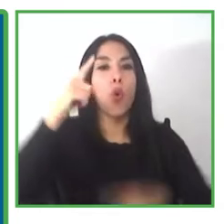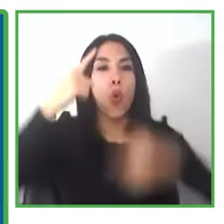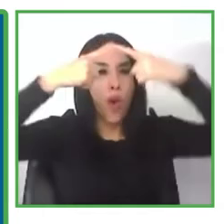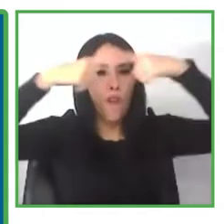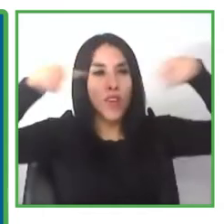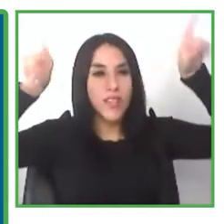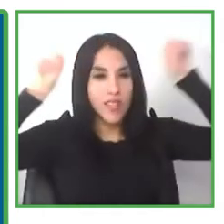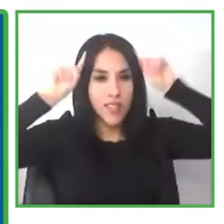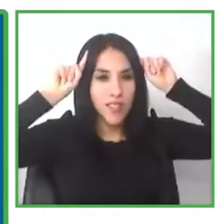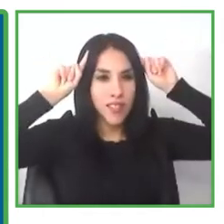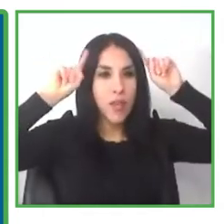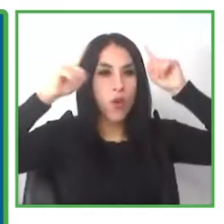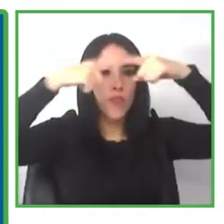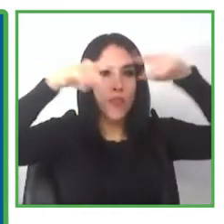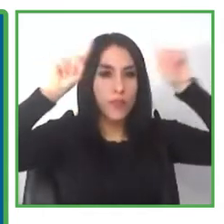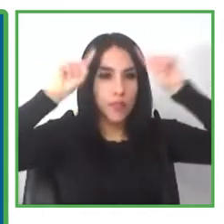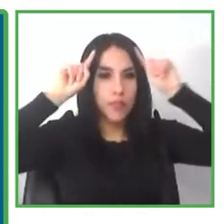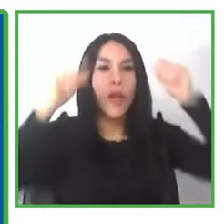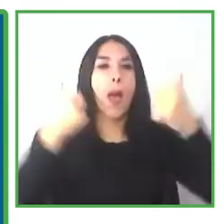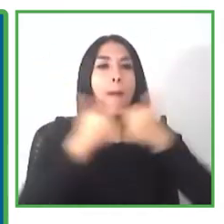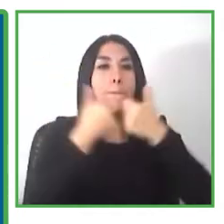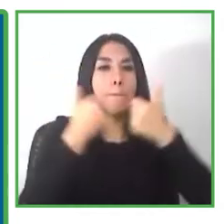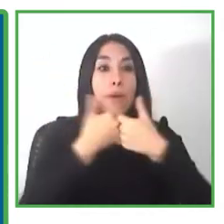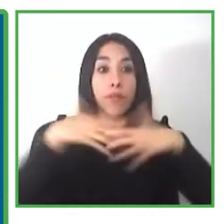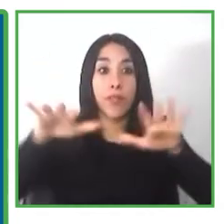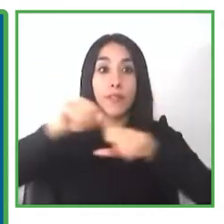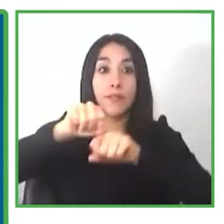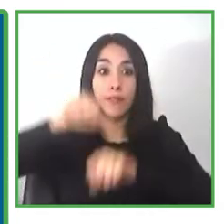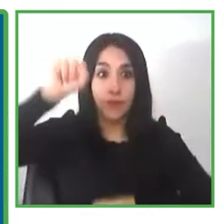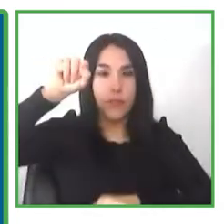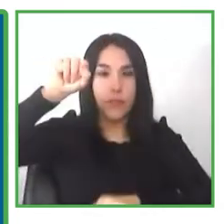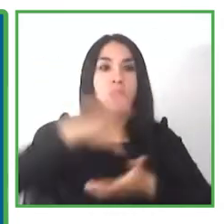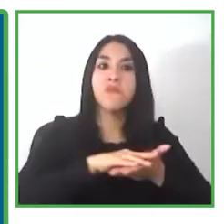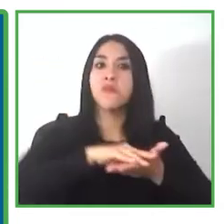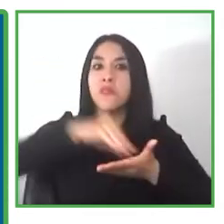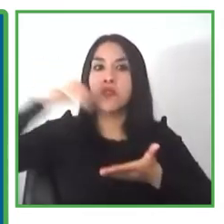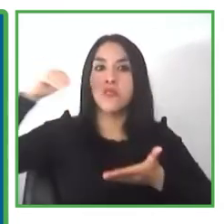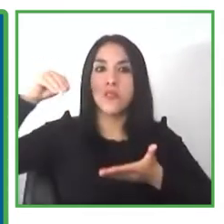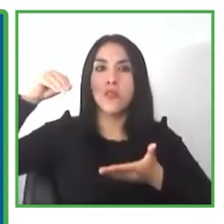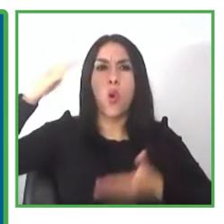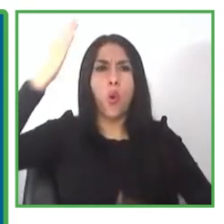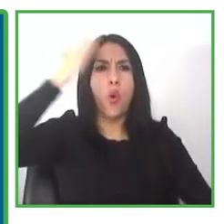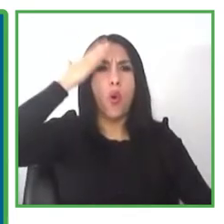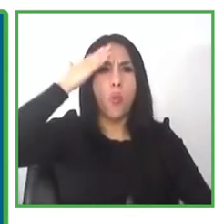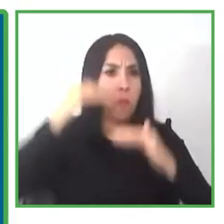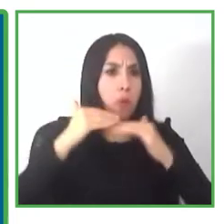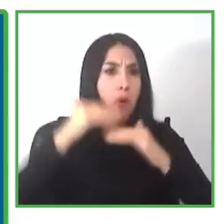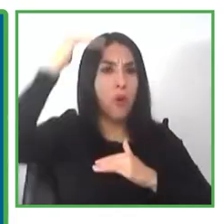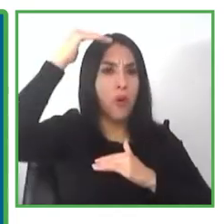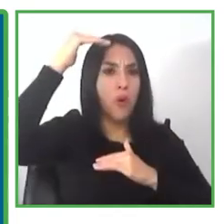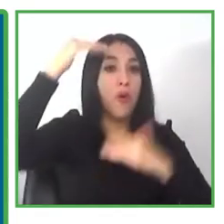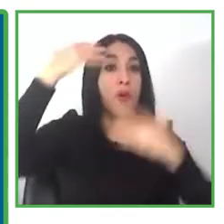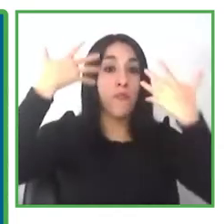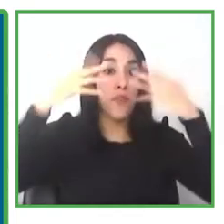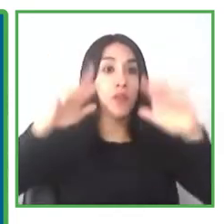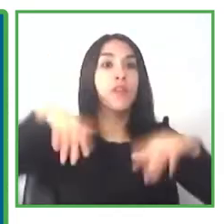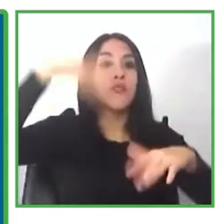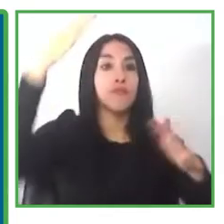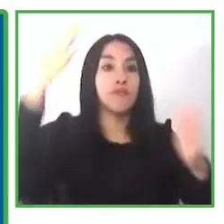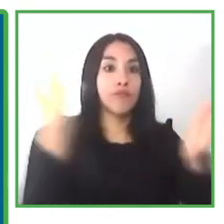that can allow people to acquire knowledge and to develop the skills that are necessary to obtain better employment